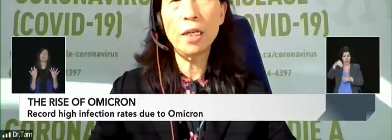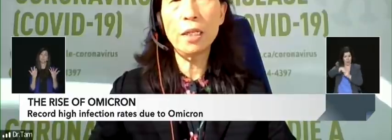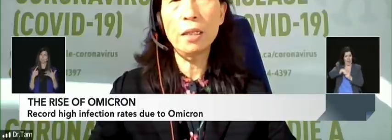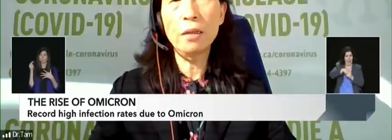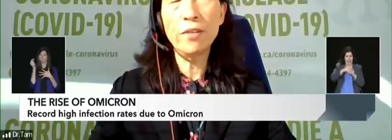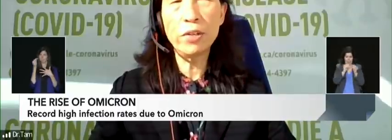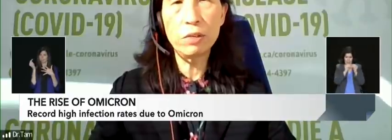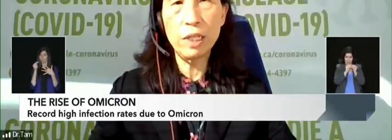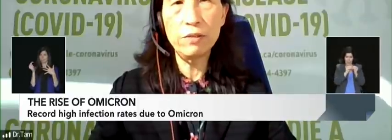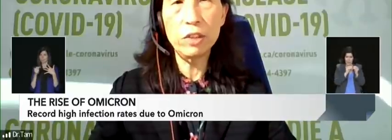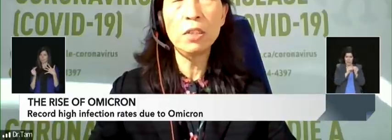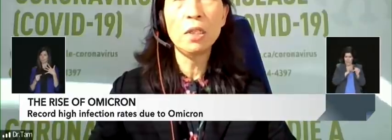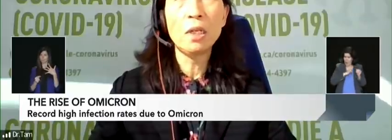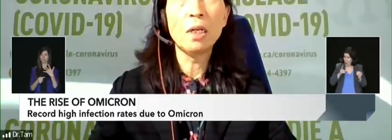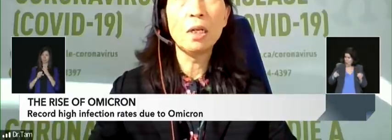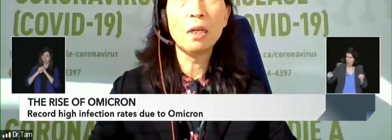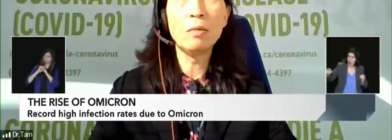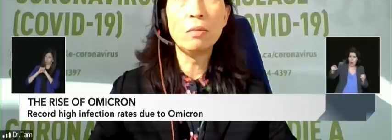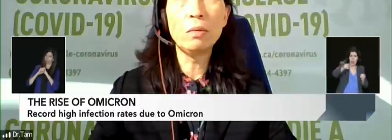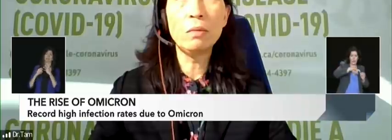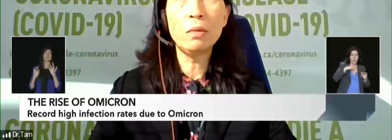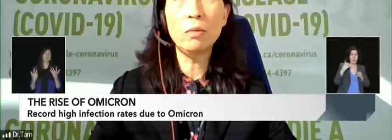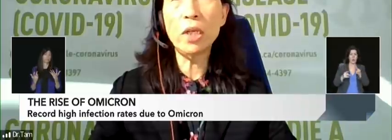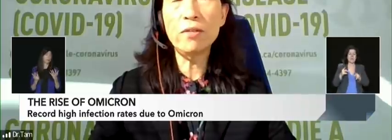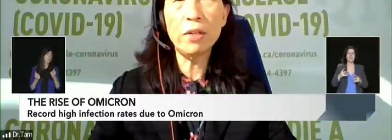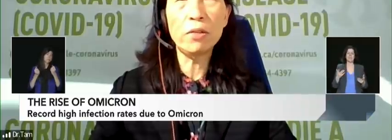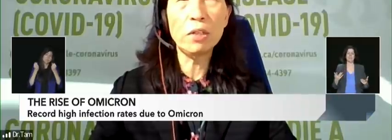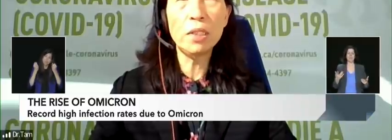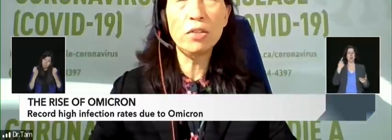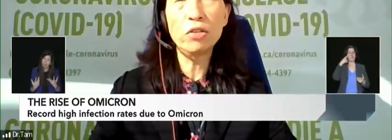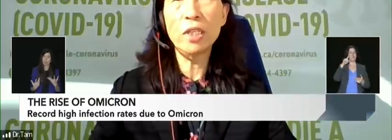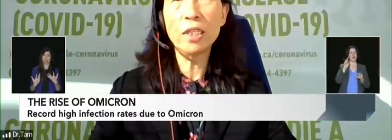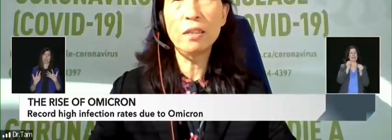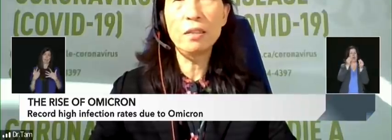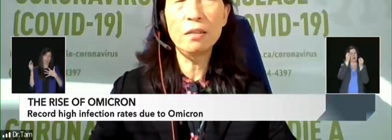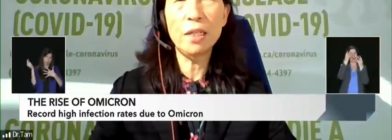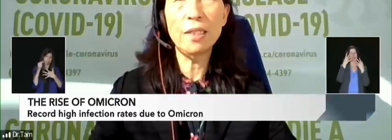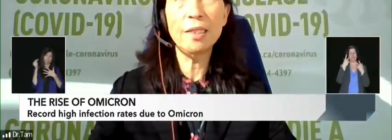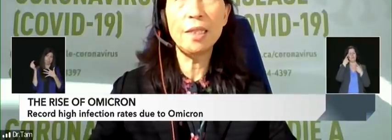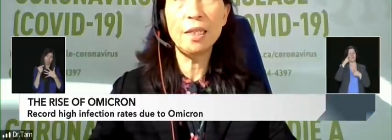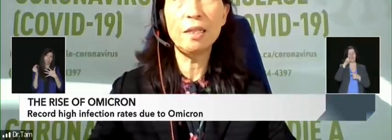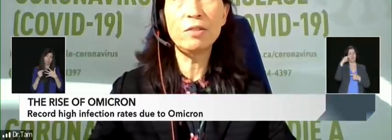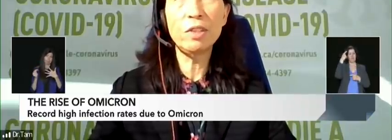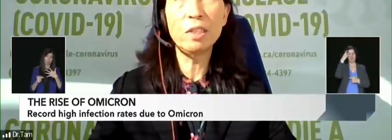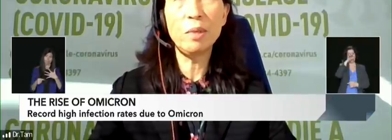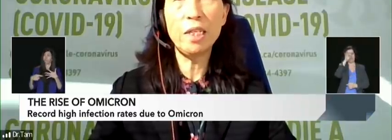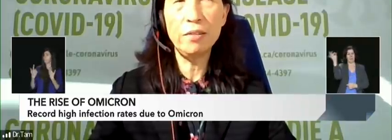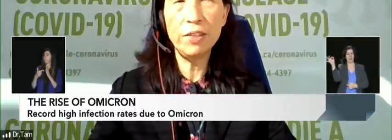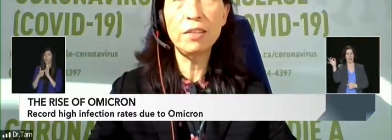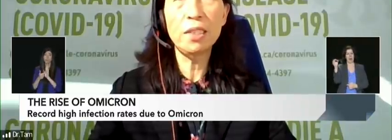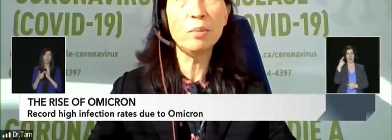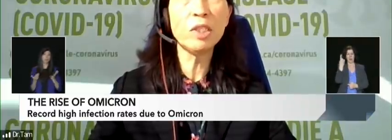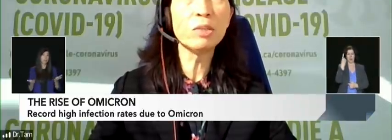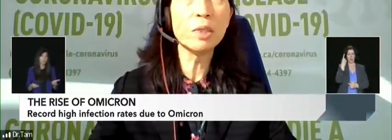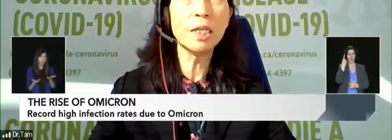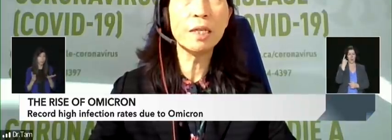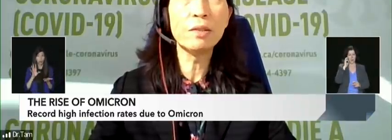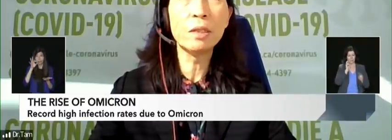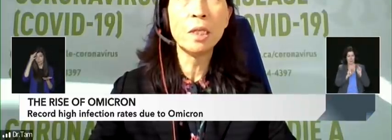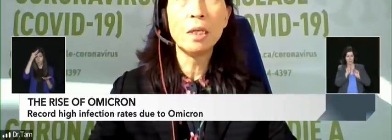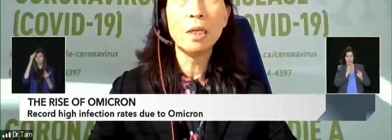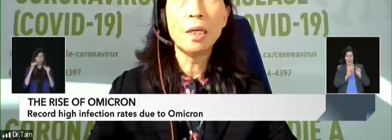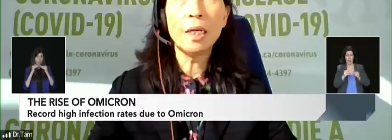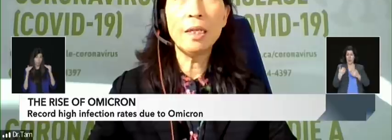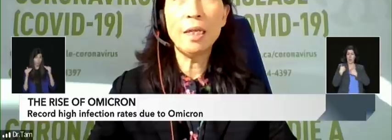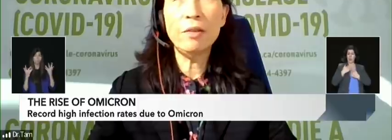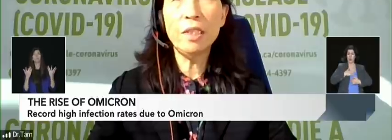think that at the federal level, you know, one of our roles is trying to, as I said, level the playing field as much as we can.